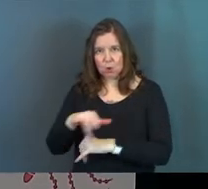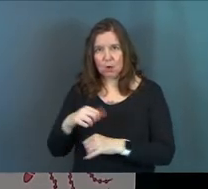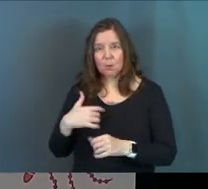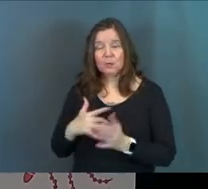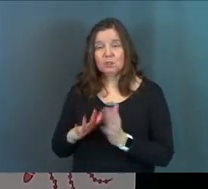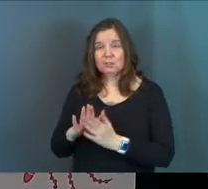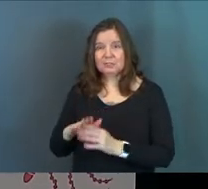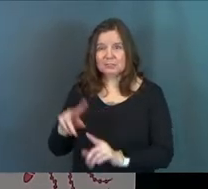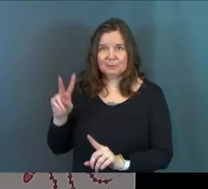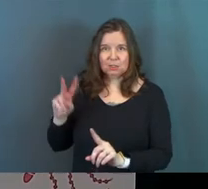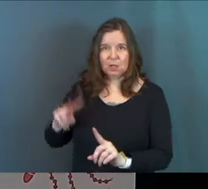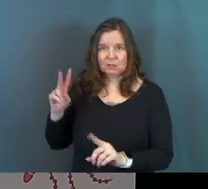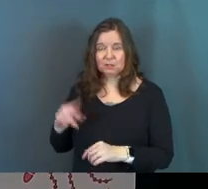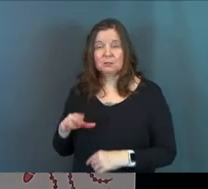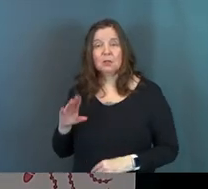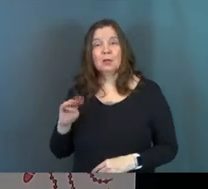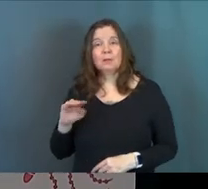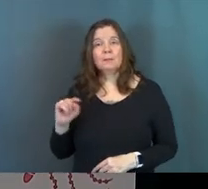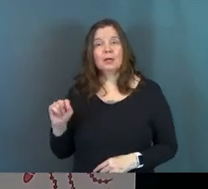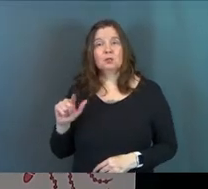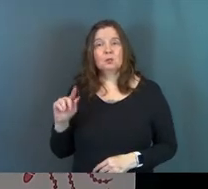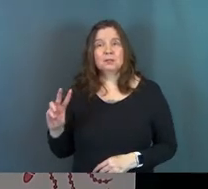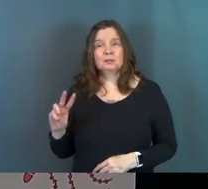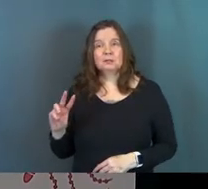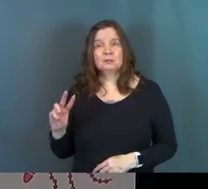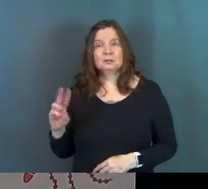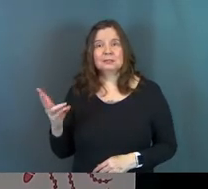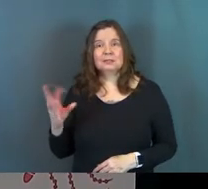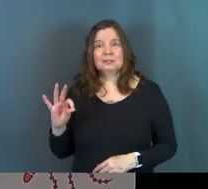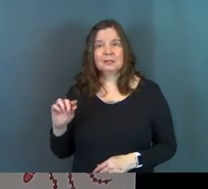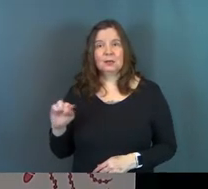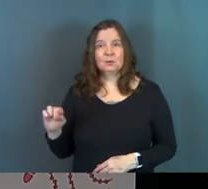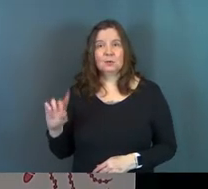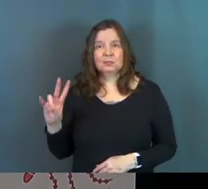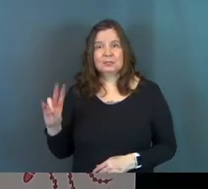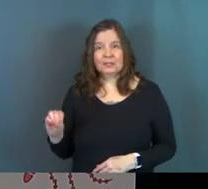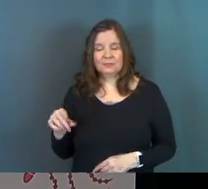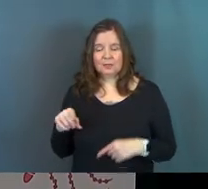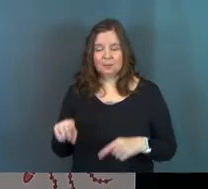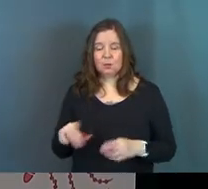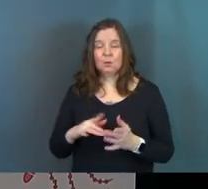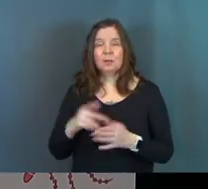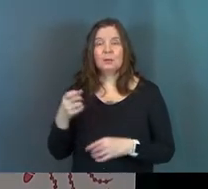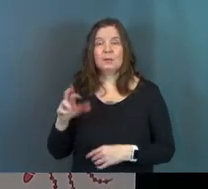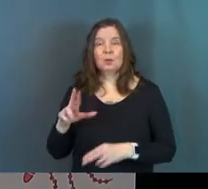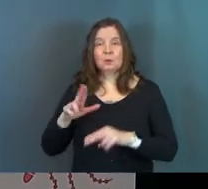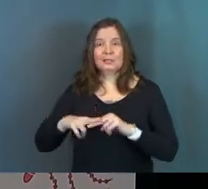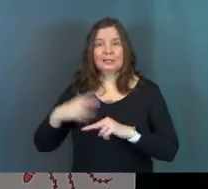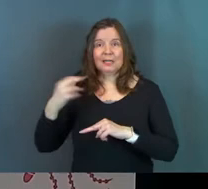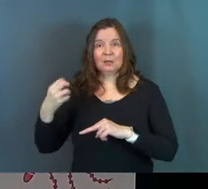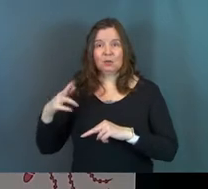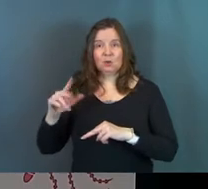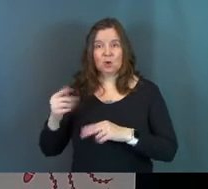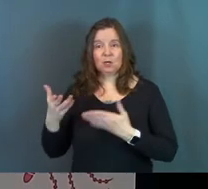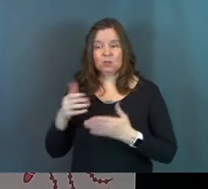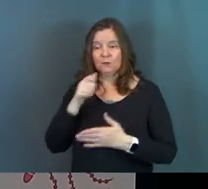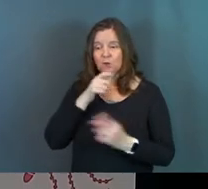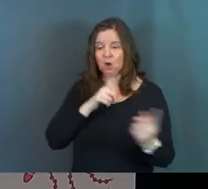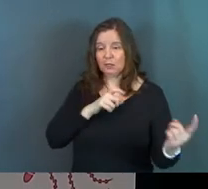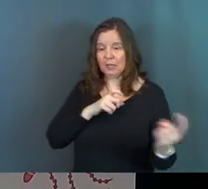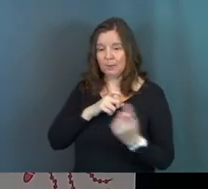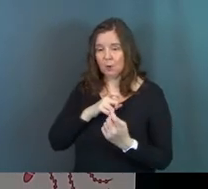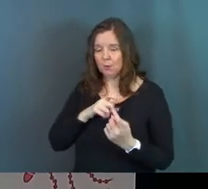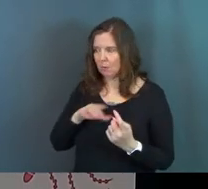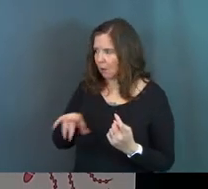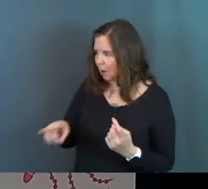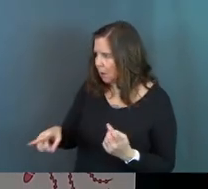Jesus is being judged. Matthew 26 verses 69 through 70. Meanwhile, Peter was sitting outside in the courtyard. A servant girl came over and